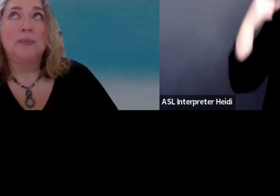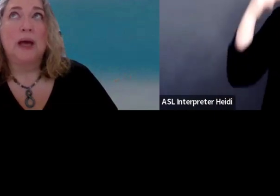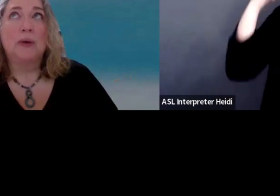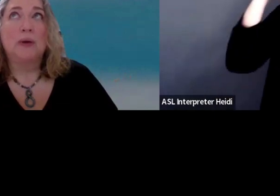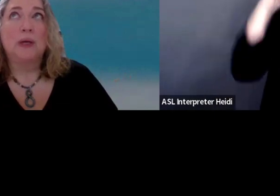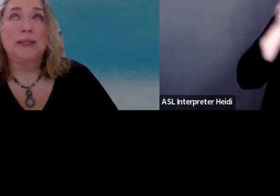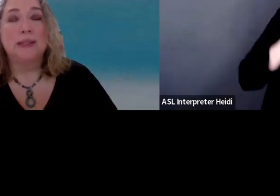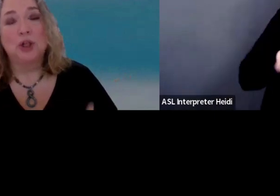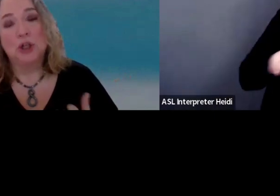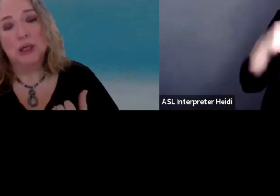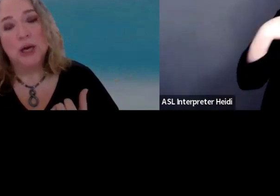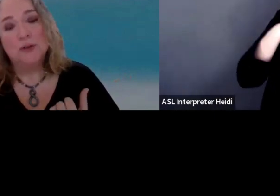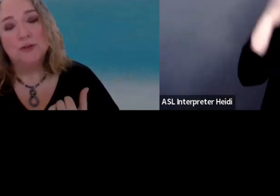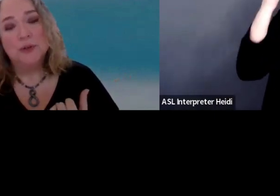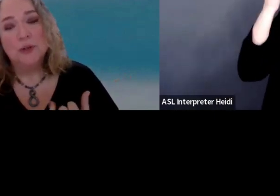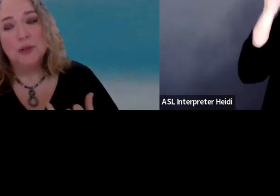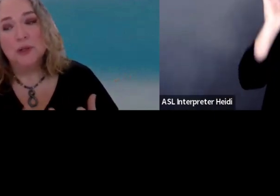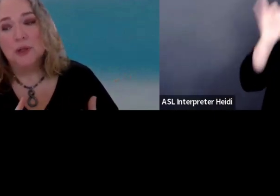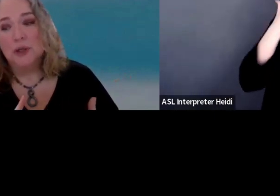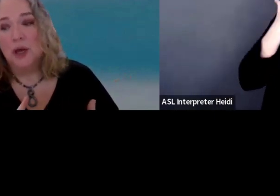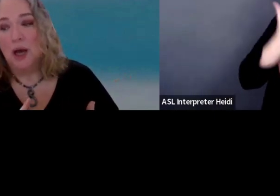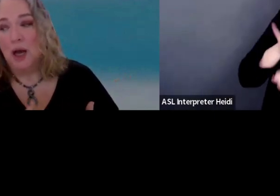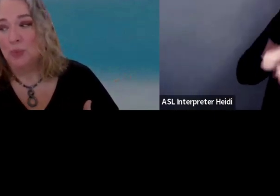think about, is it good enough?